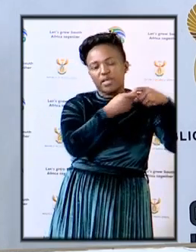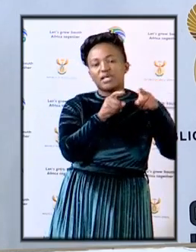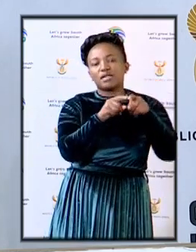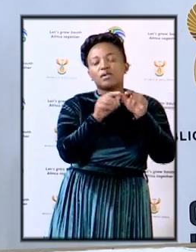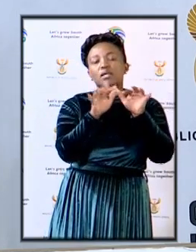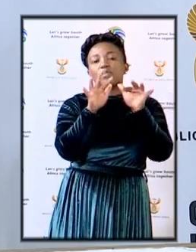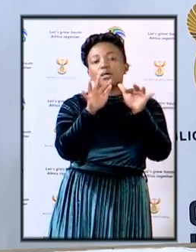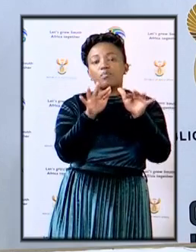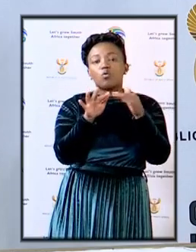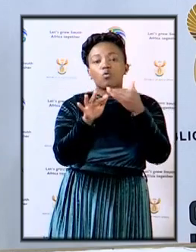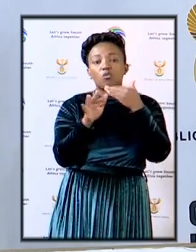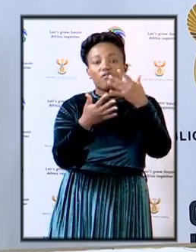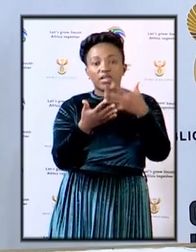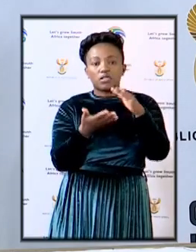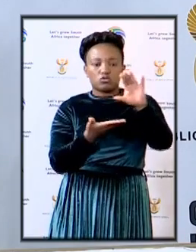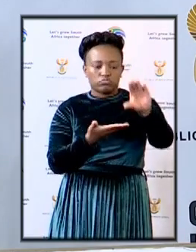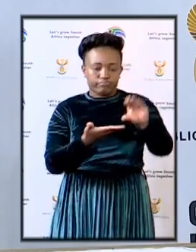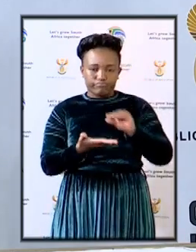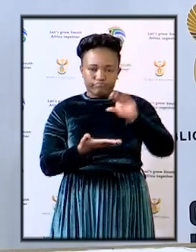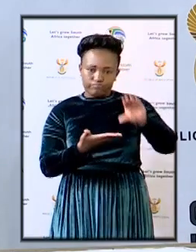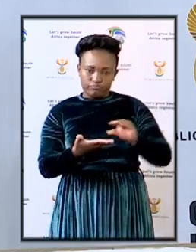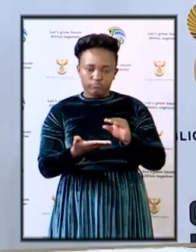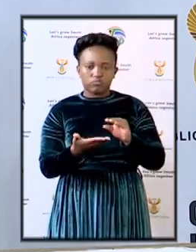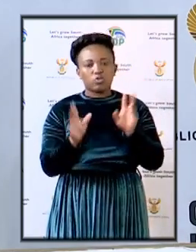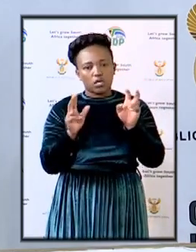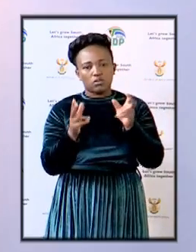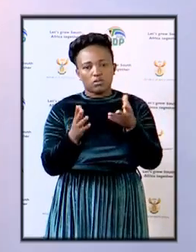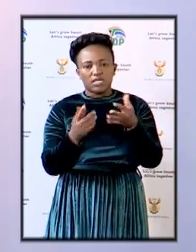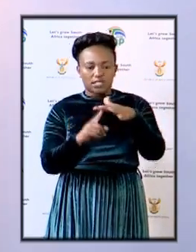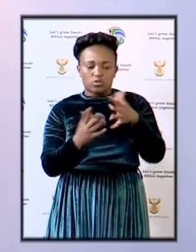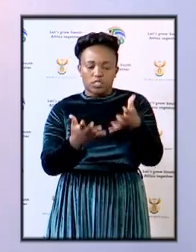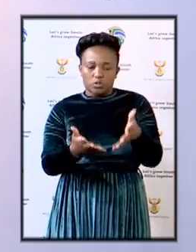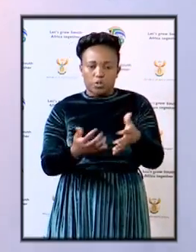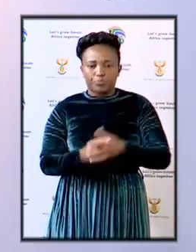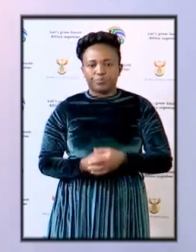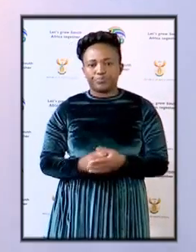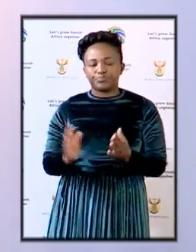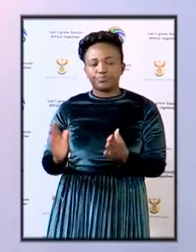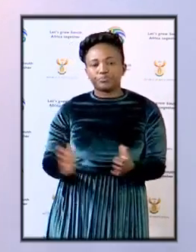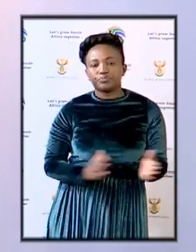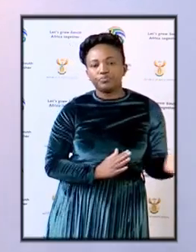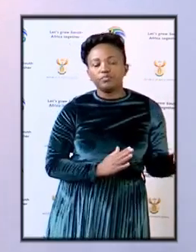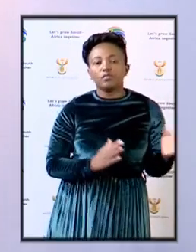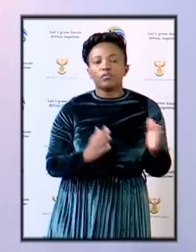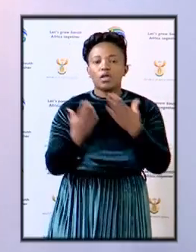people that have invested thank you thank you general